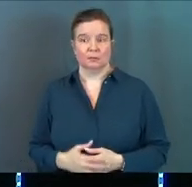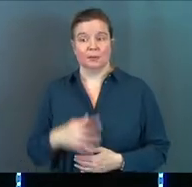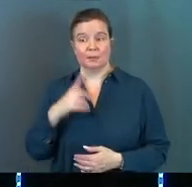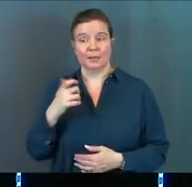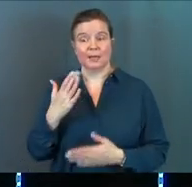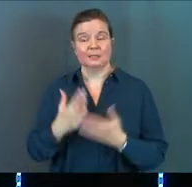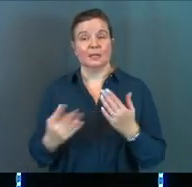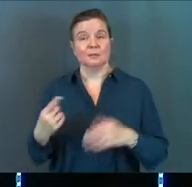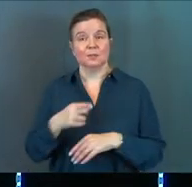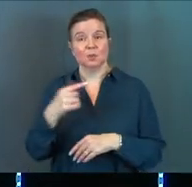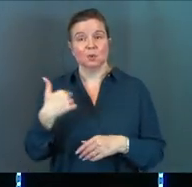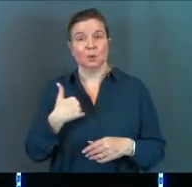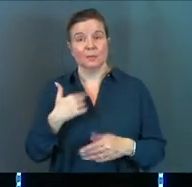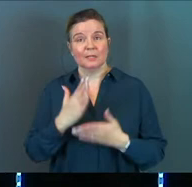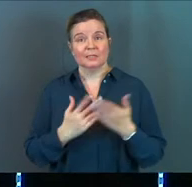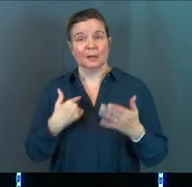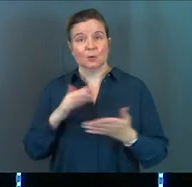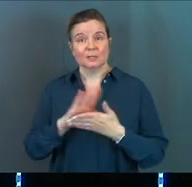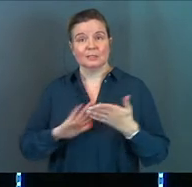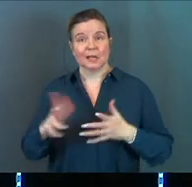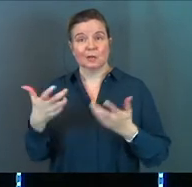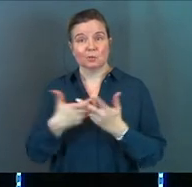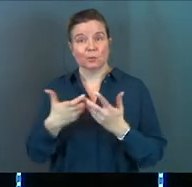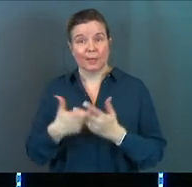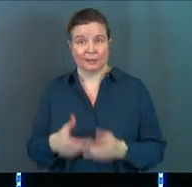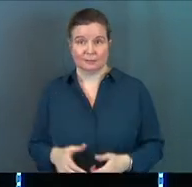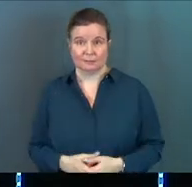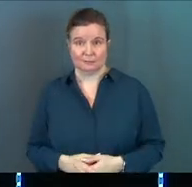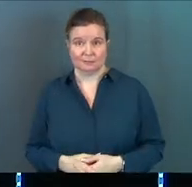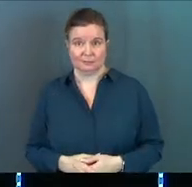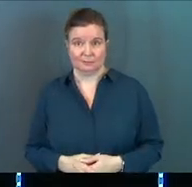Because someday you're going to be somebody's college roommate.